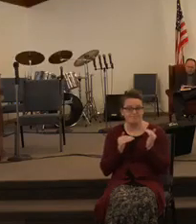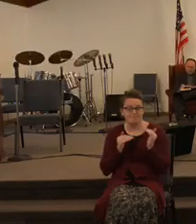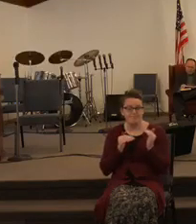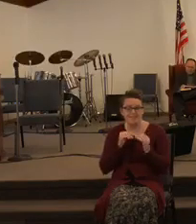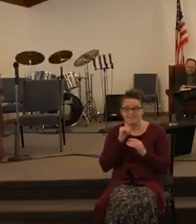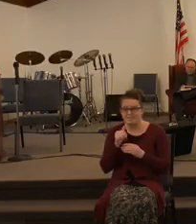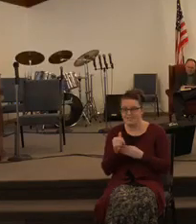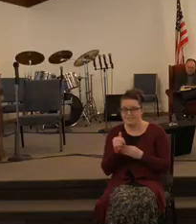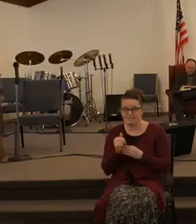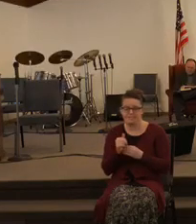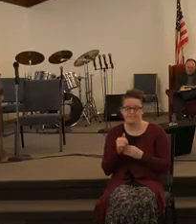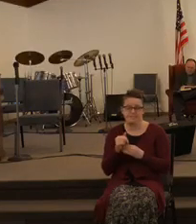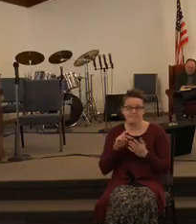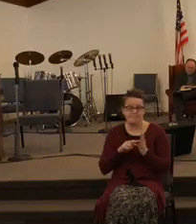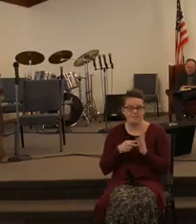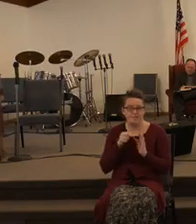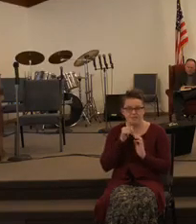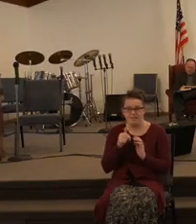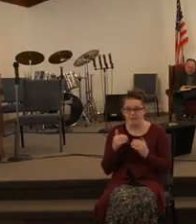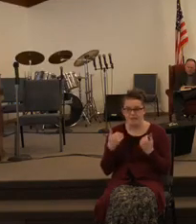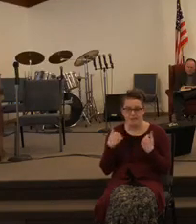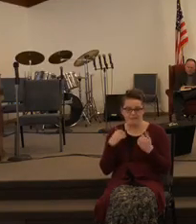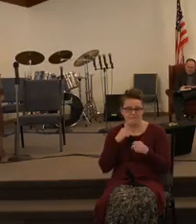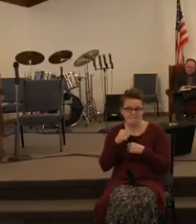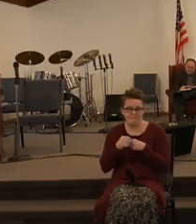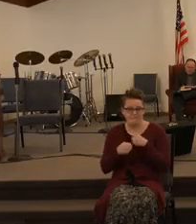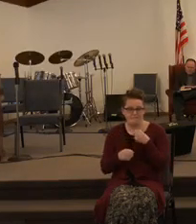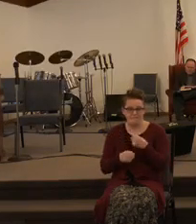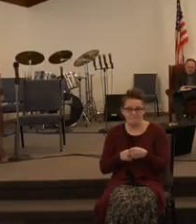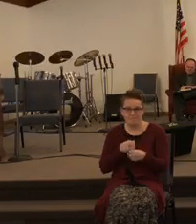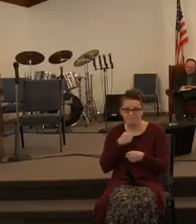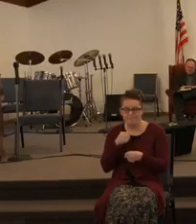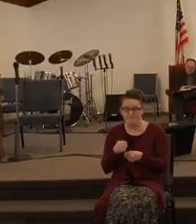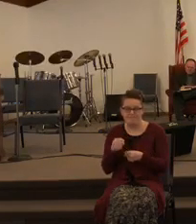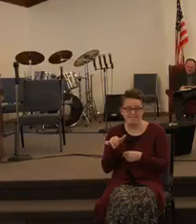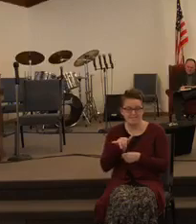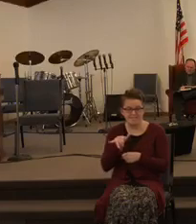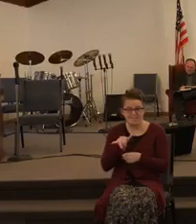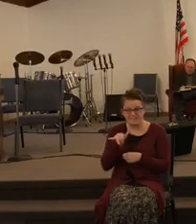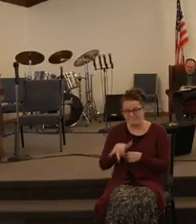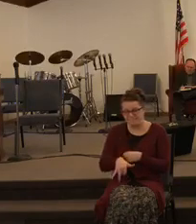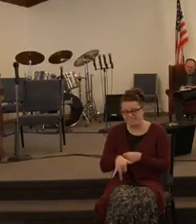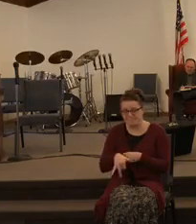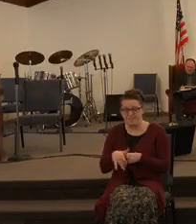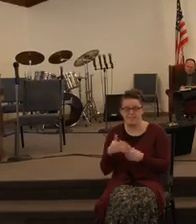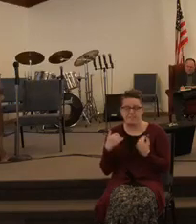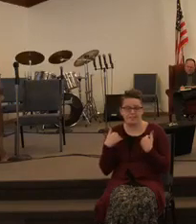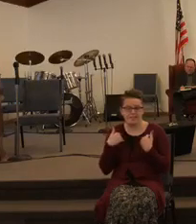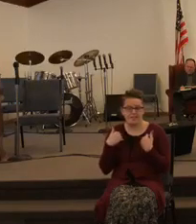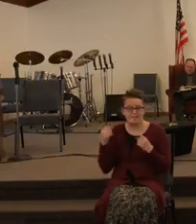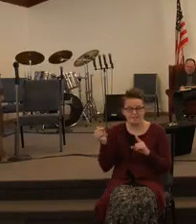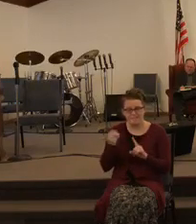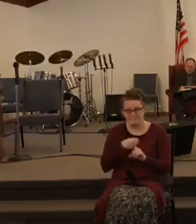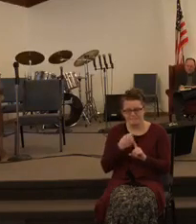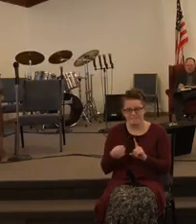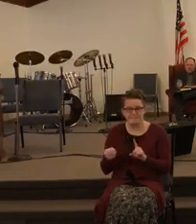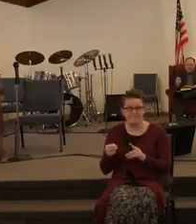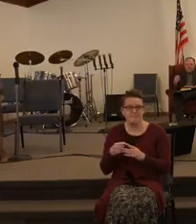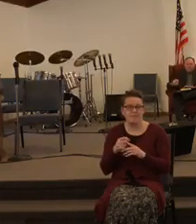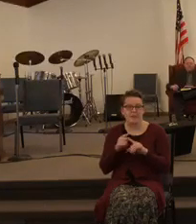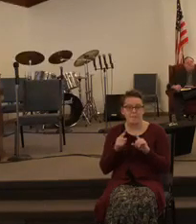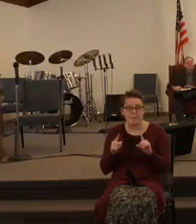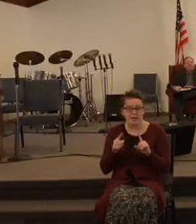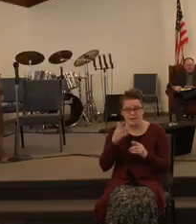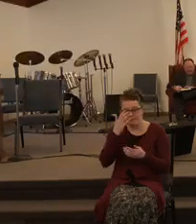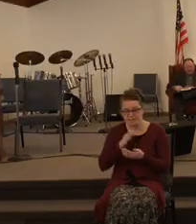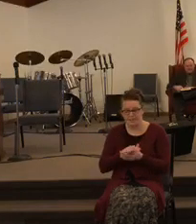have any struggles in life. They still had to fight. They still had things that they had to do. But they believed that God was going